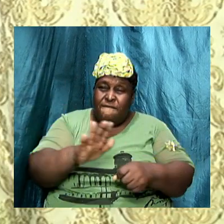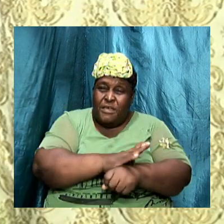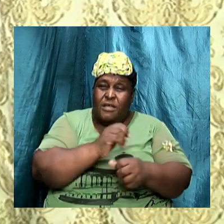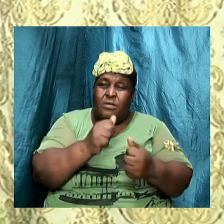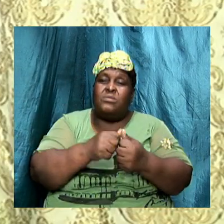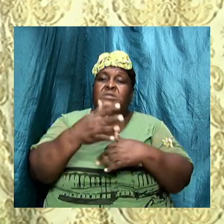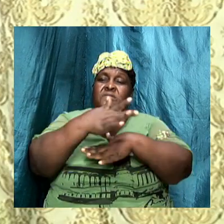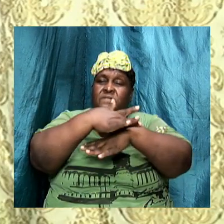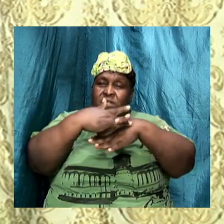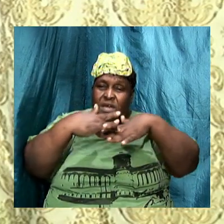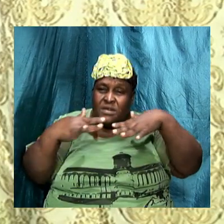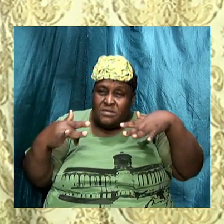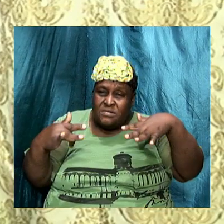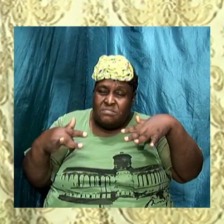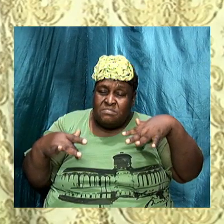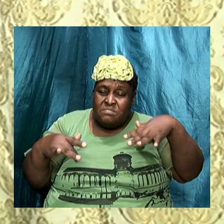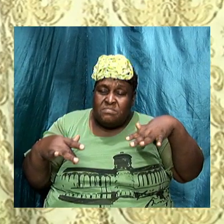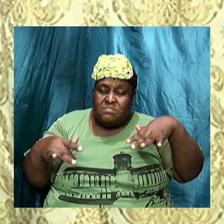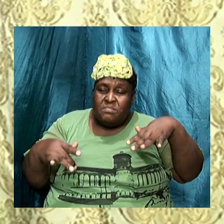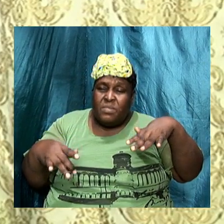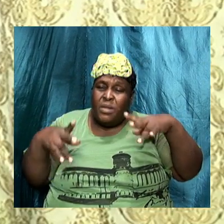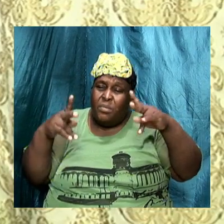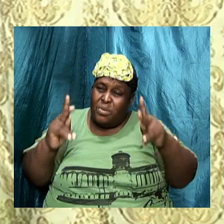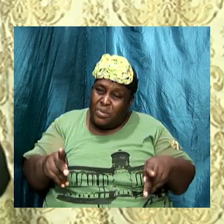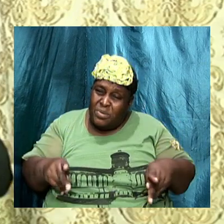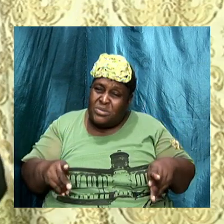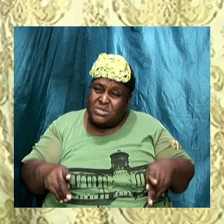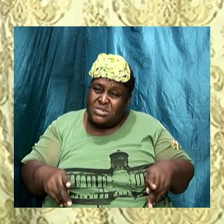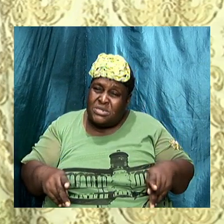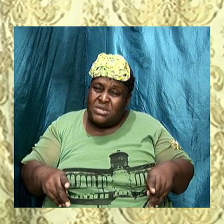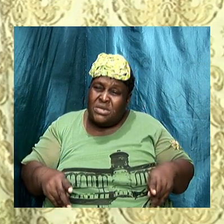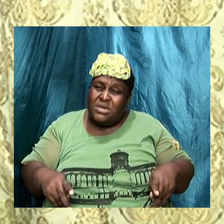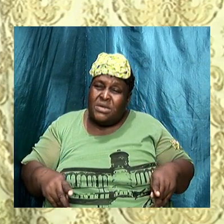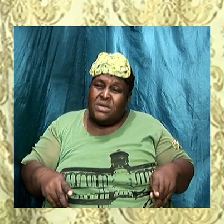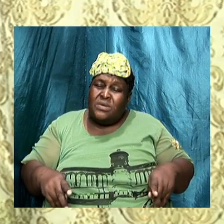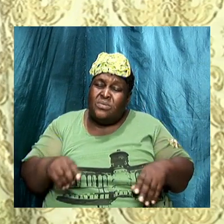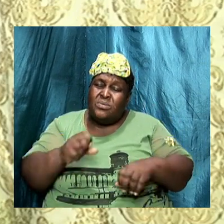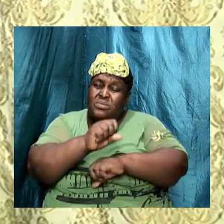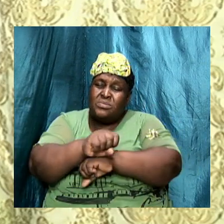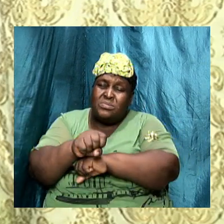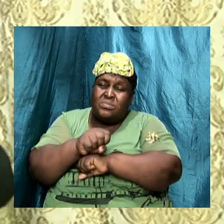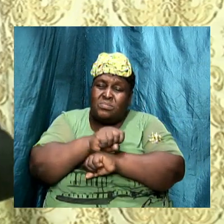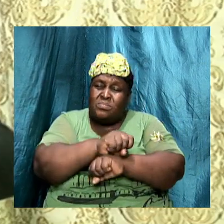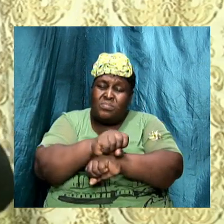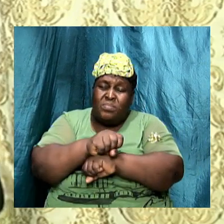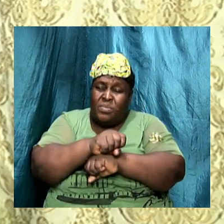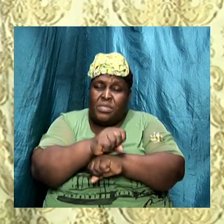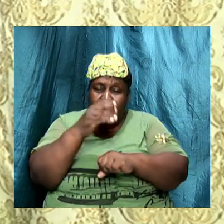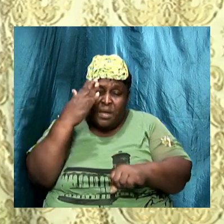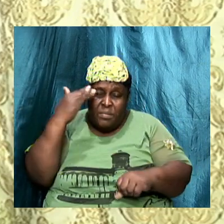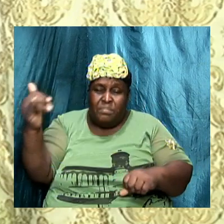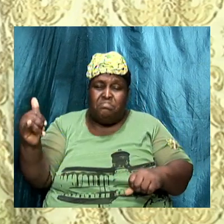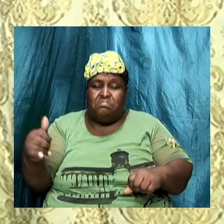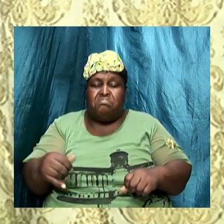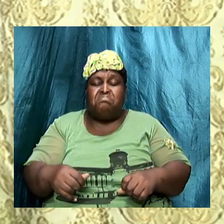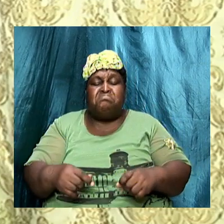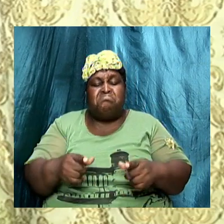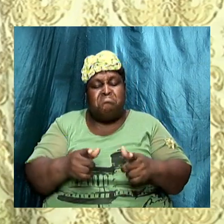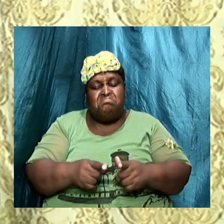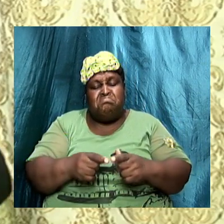a person will become enslaved by habitual sin